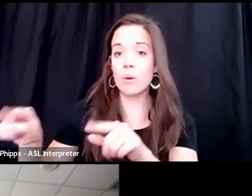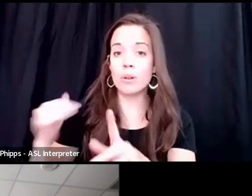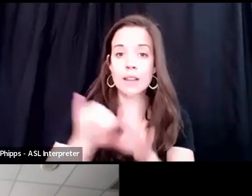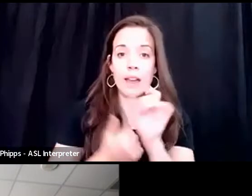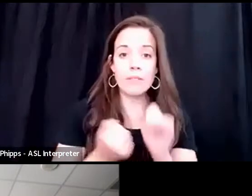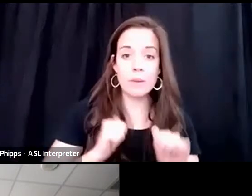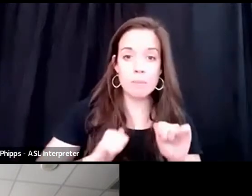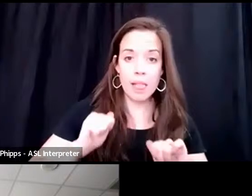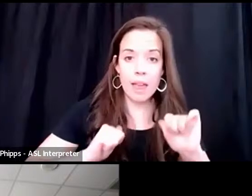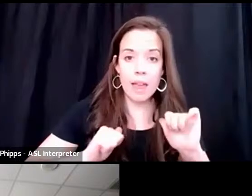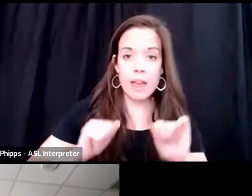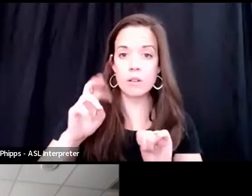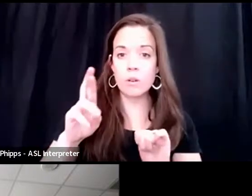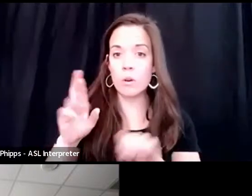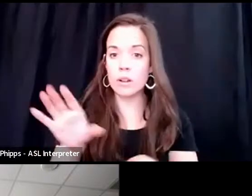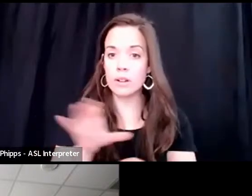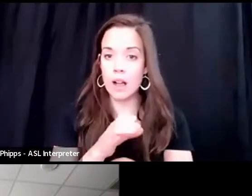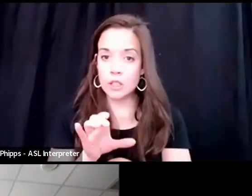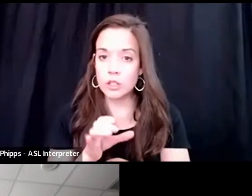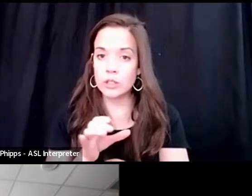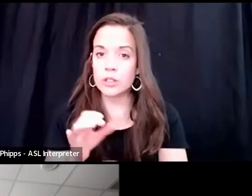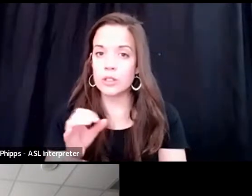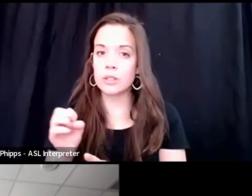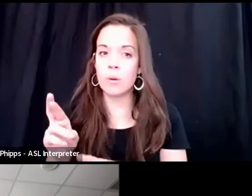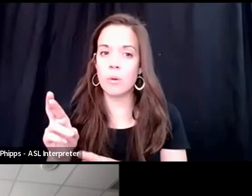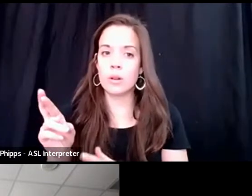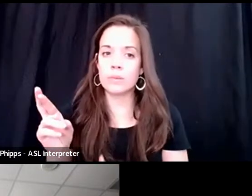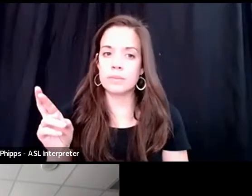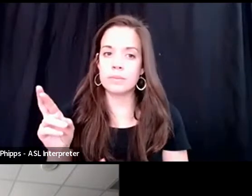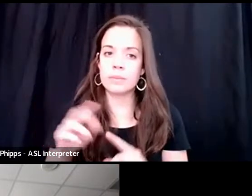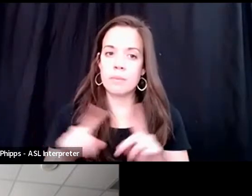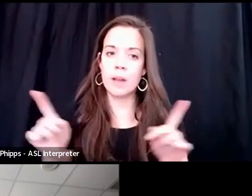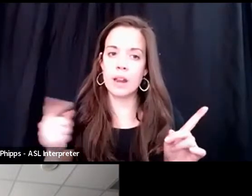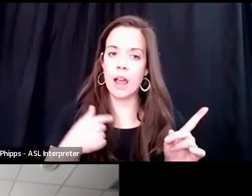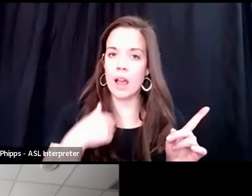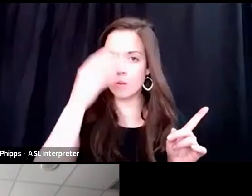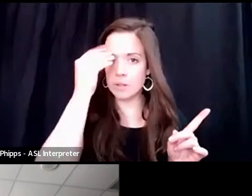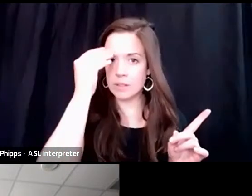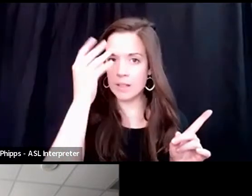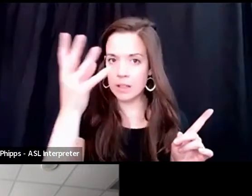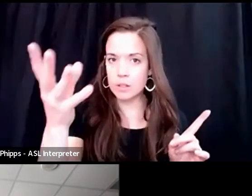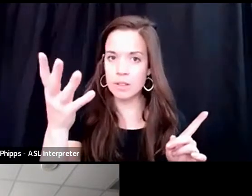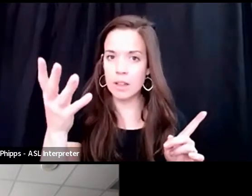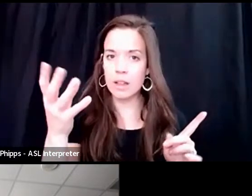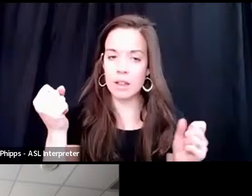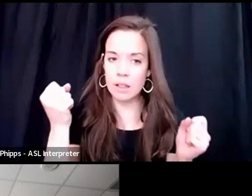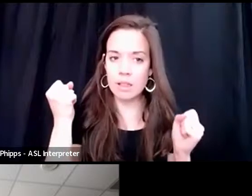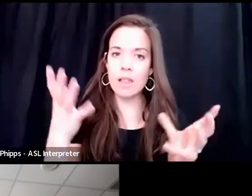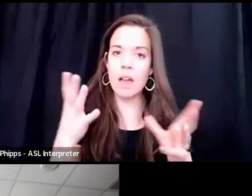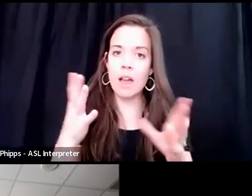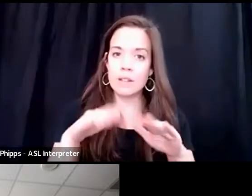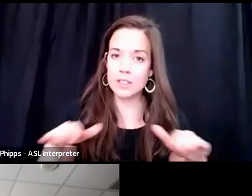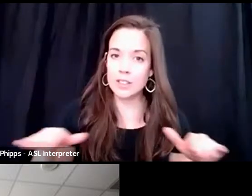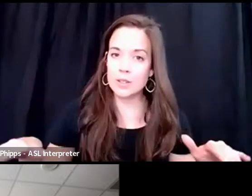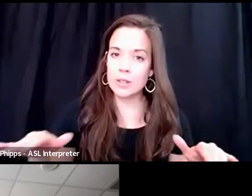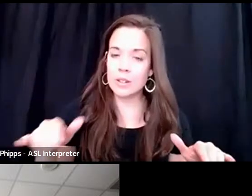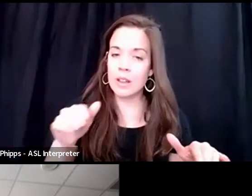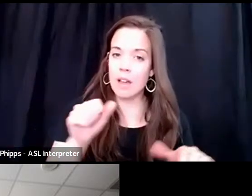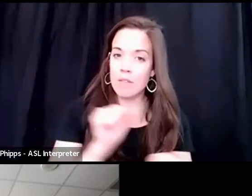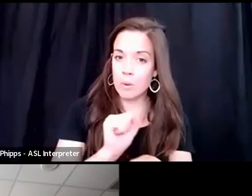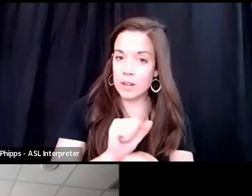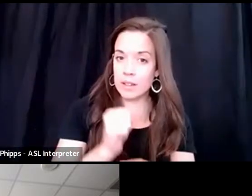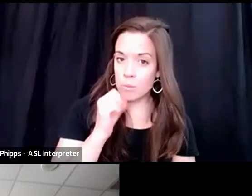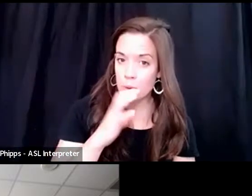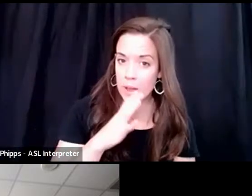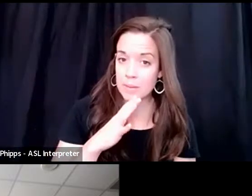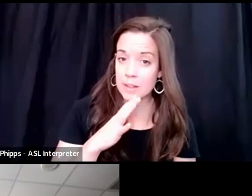every, you know, concert. Um, but I will tell you that a lot of children of working women, the children